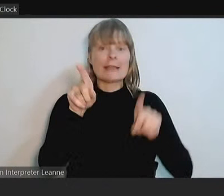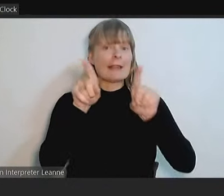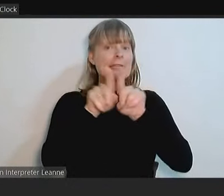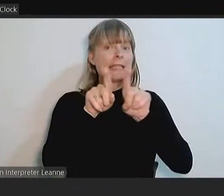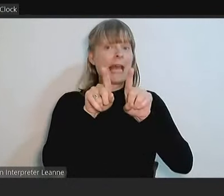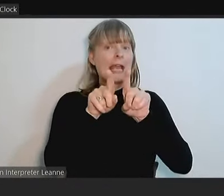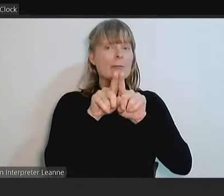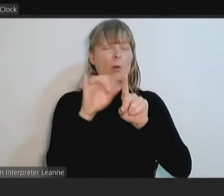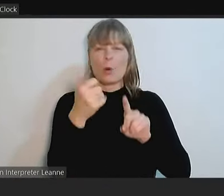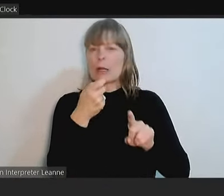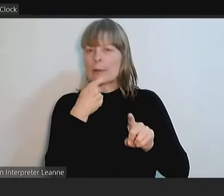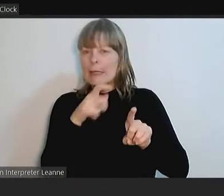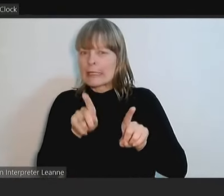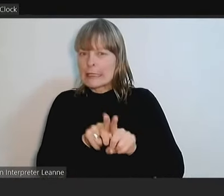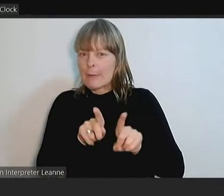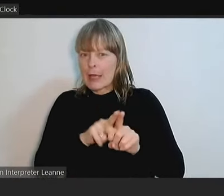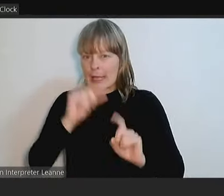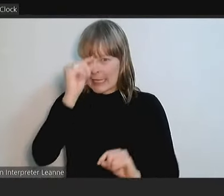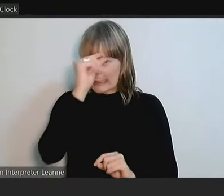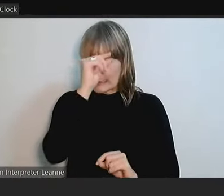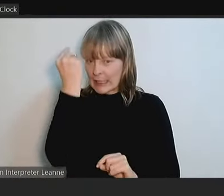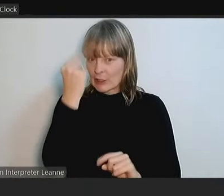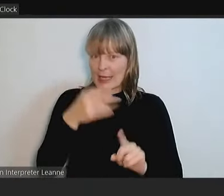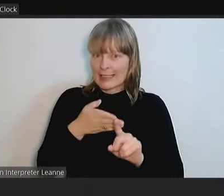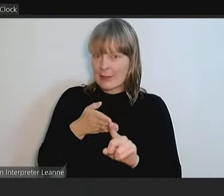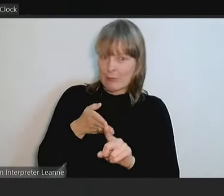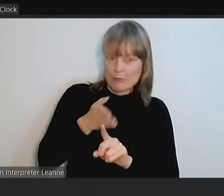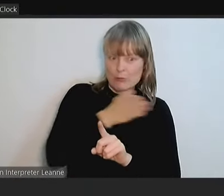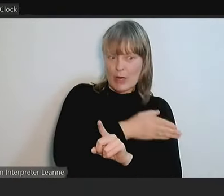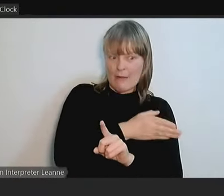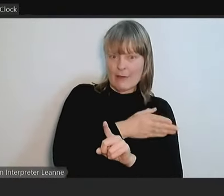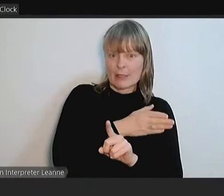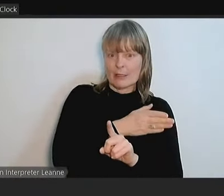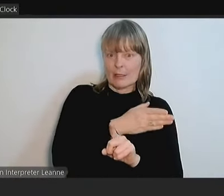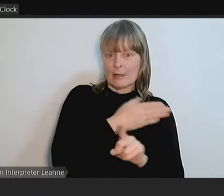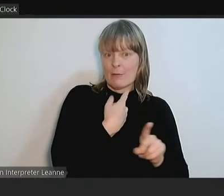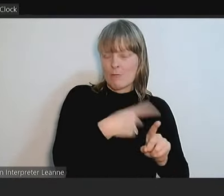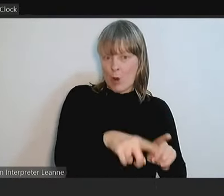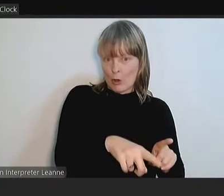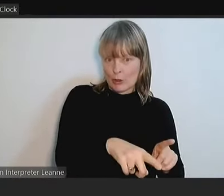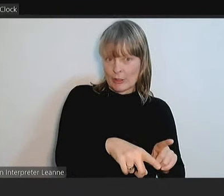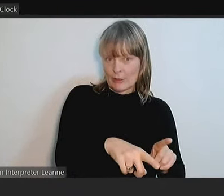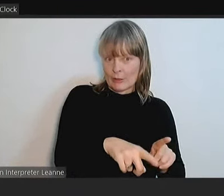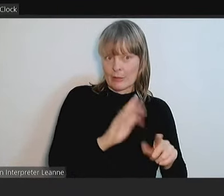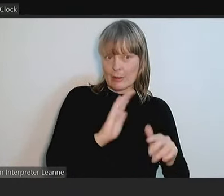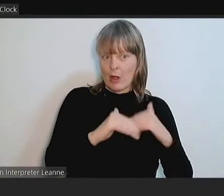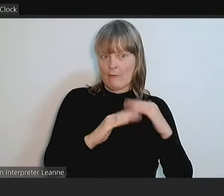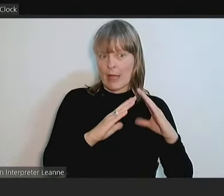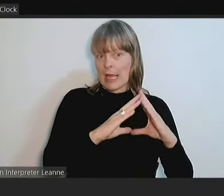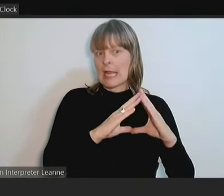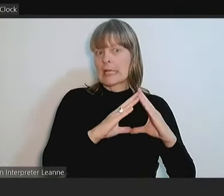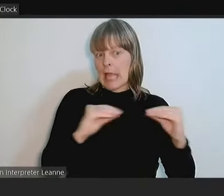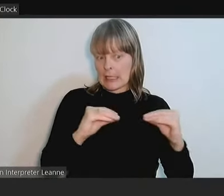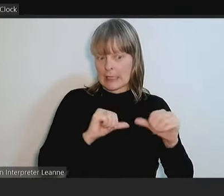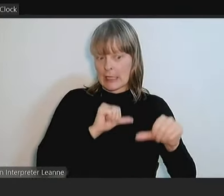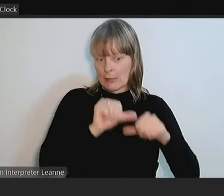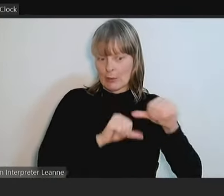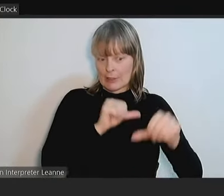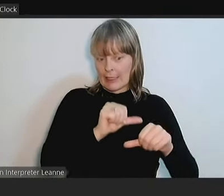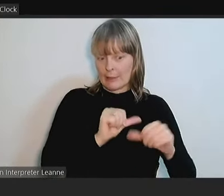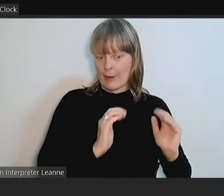or similar intent to the previous motion which was considered by Council within the proceedings of the last six months.